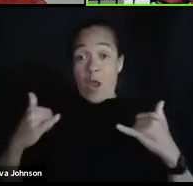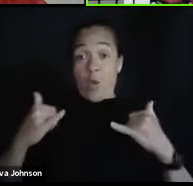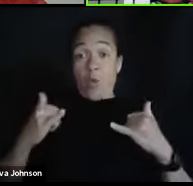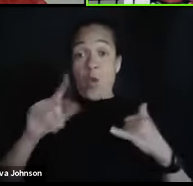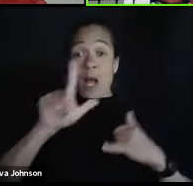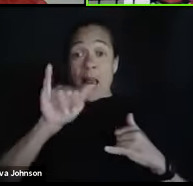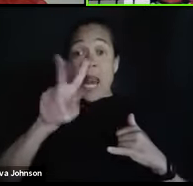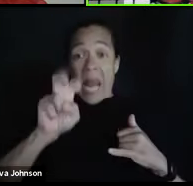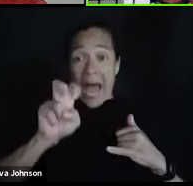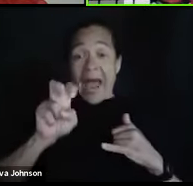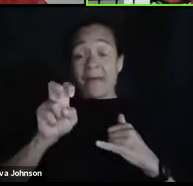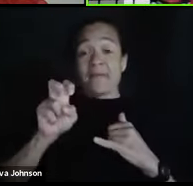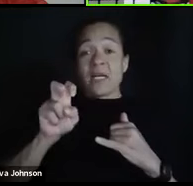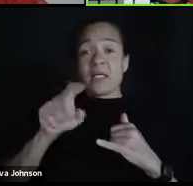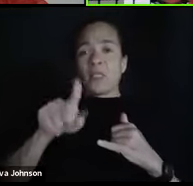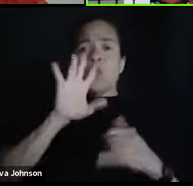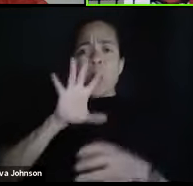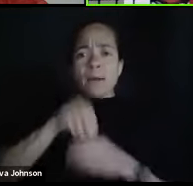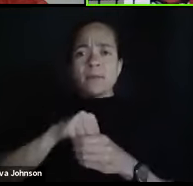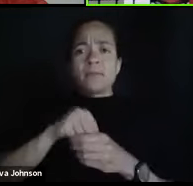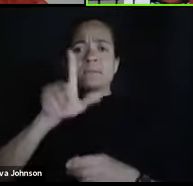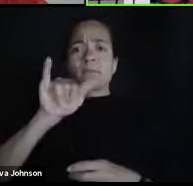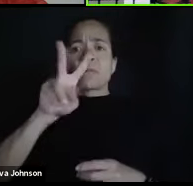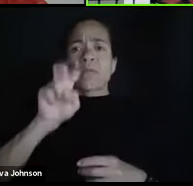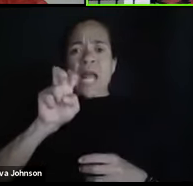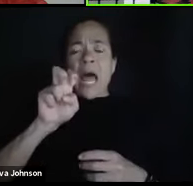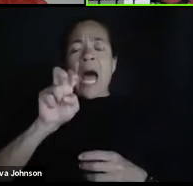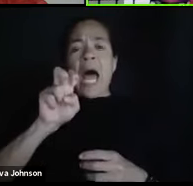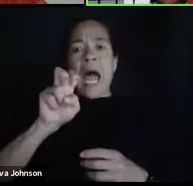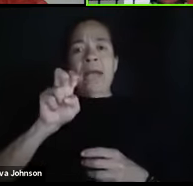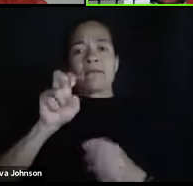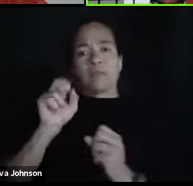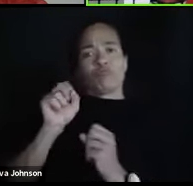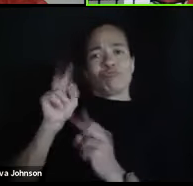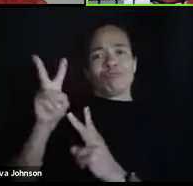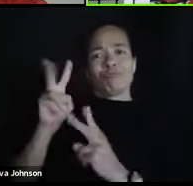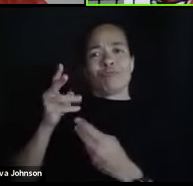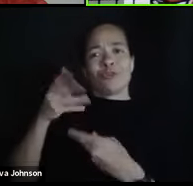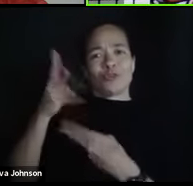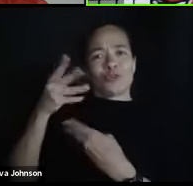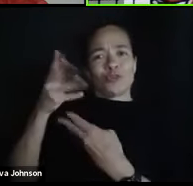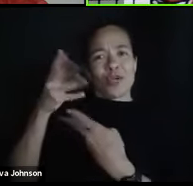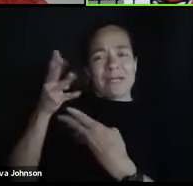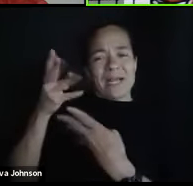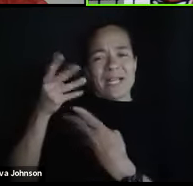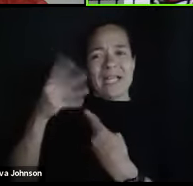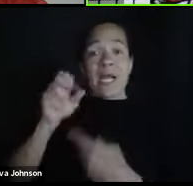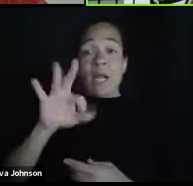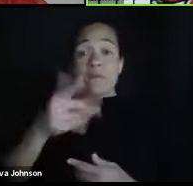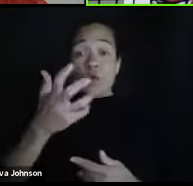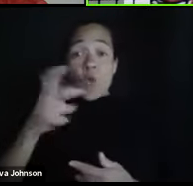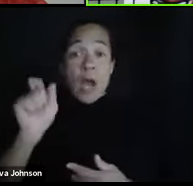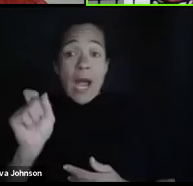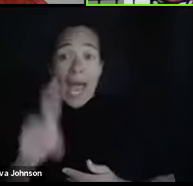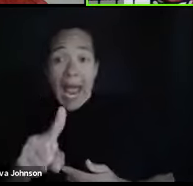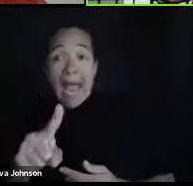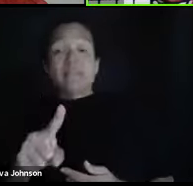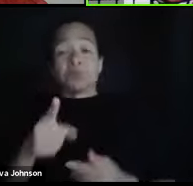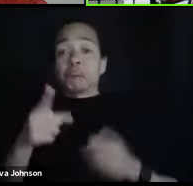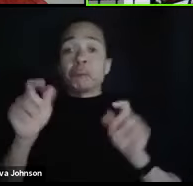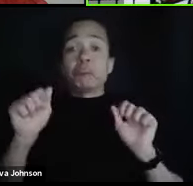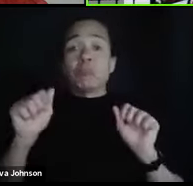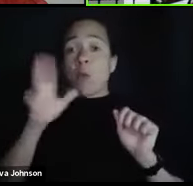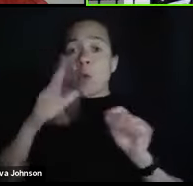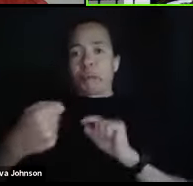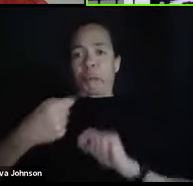will be in a live streaming situation. Whereas, if you want to ask questions, those questions come to